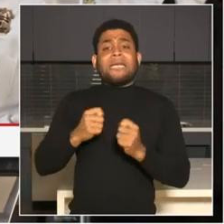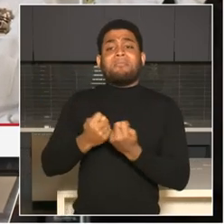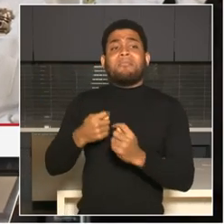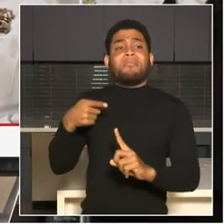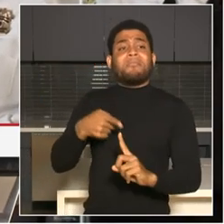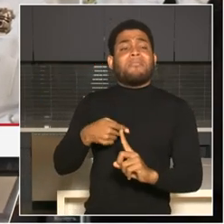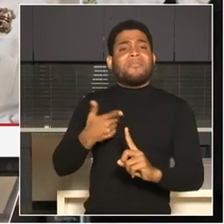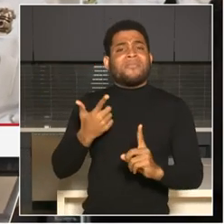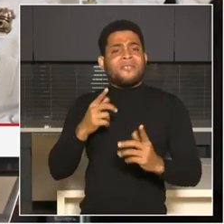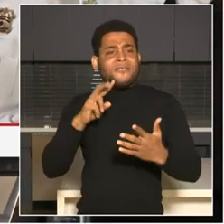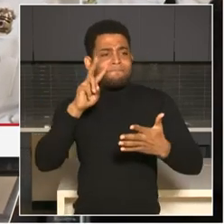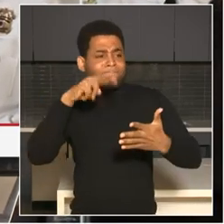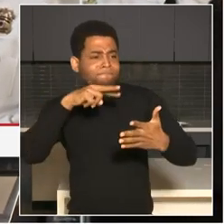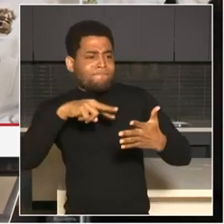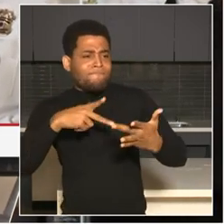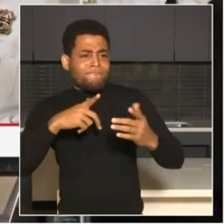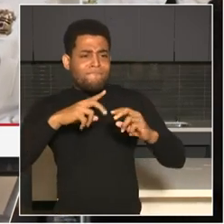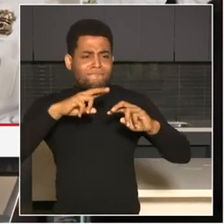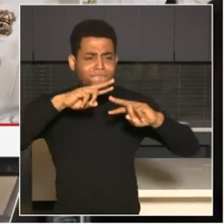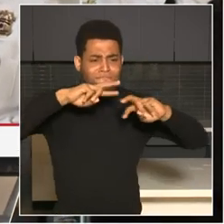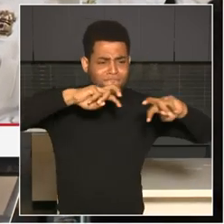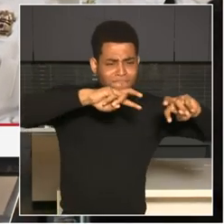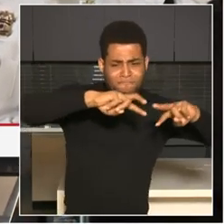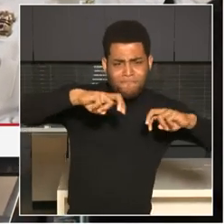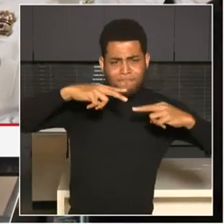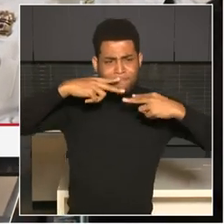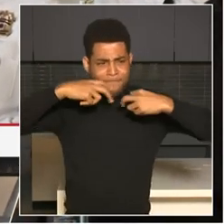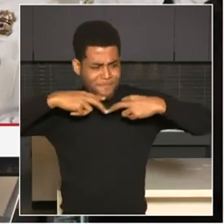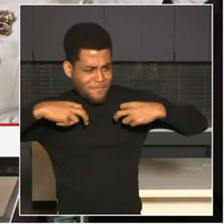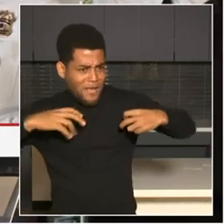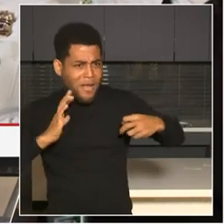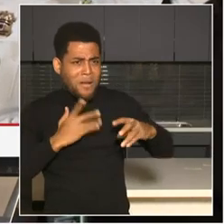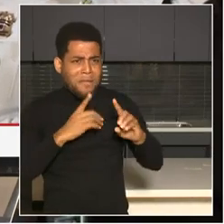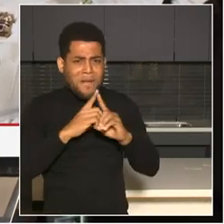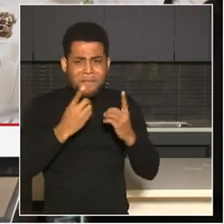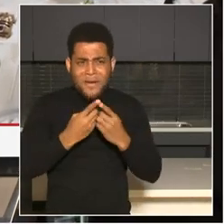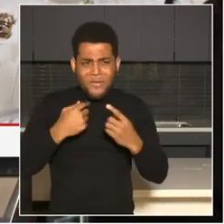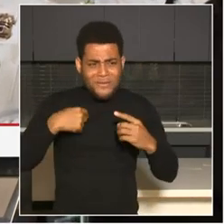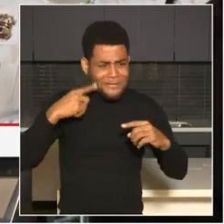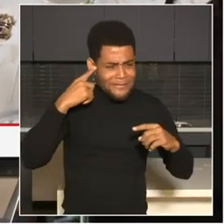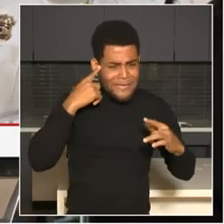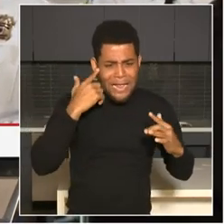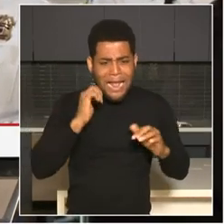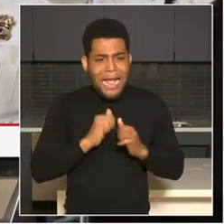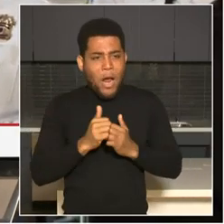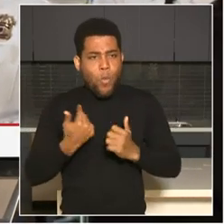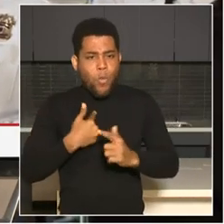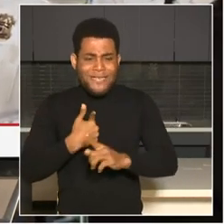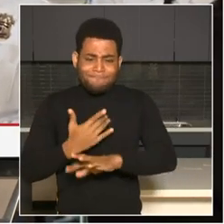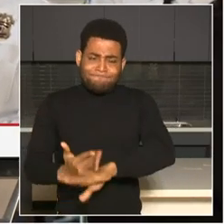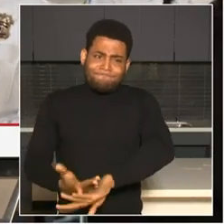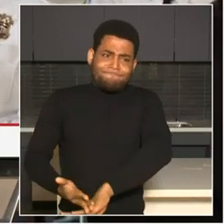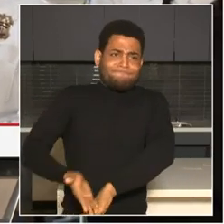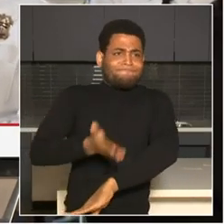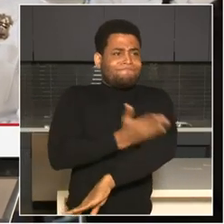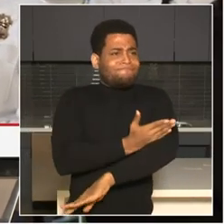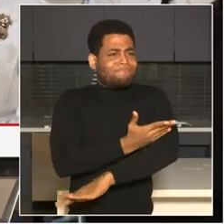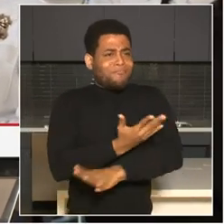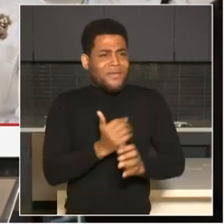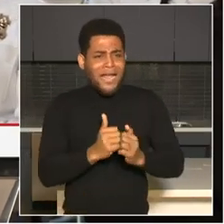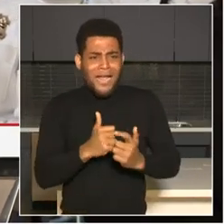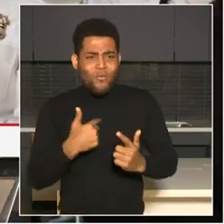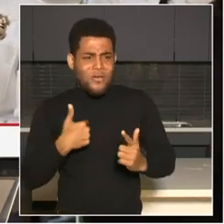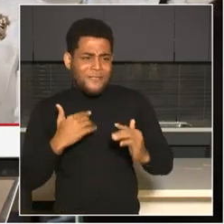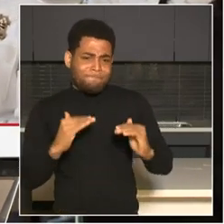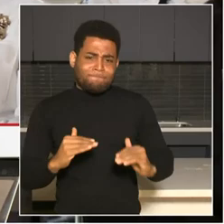works, our resources, services, and how to respond to crime, and always looking at it through the lens of how do we enhance the safety and